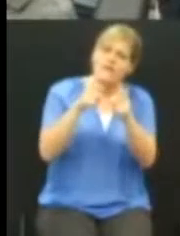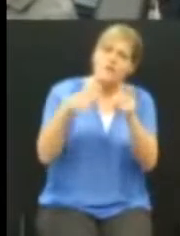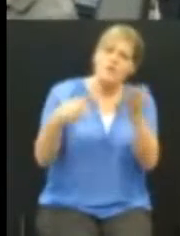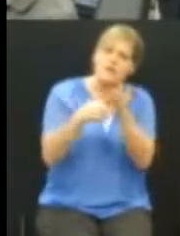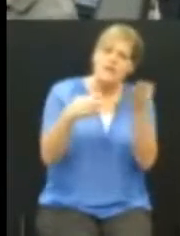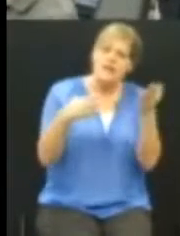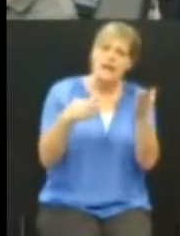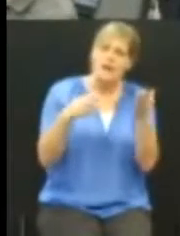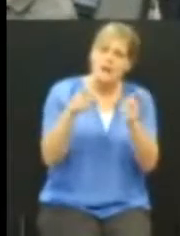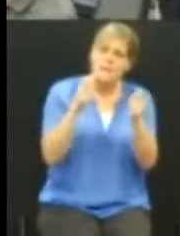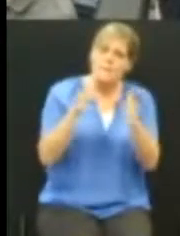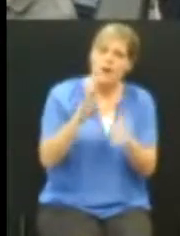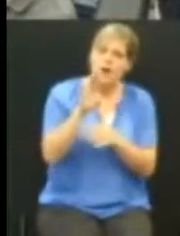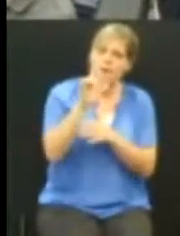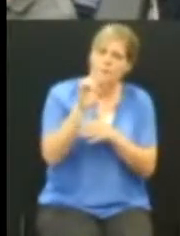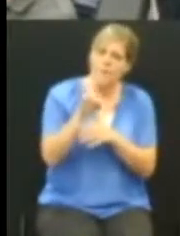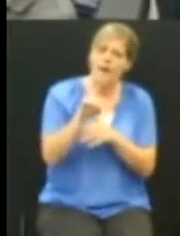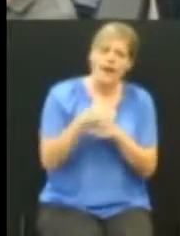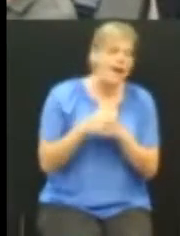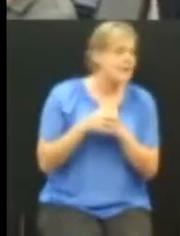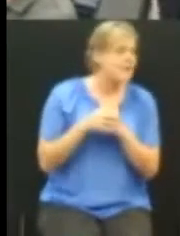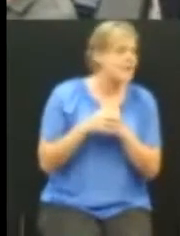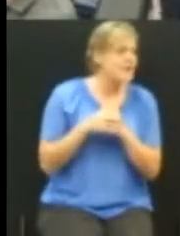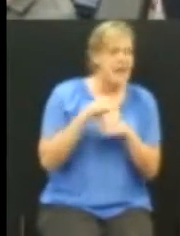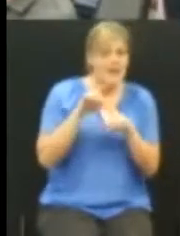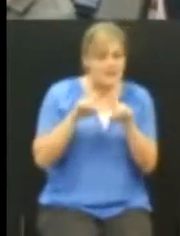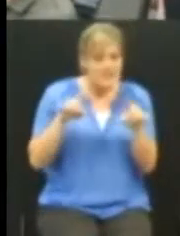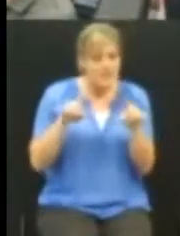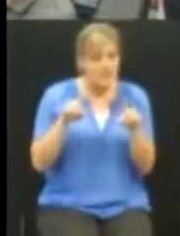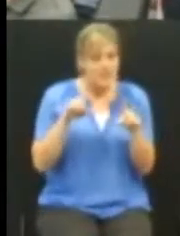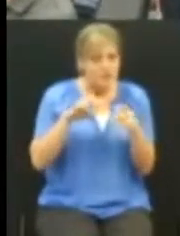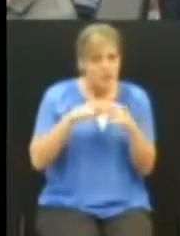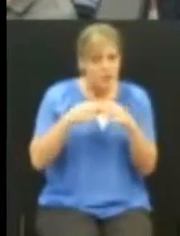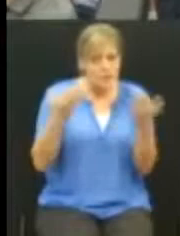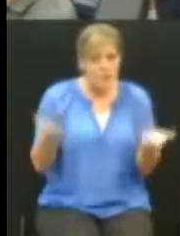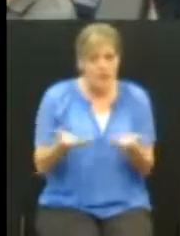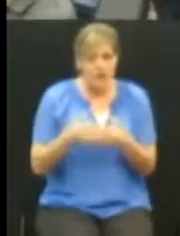law, Mayor Vlad. Thank you very much, Nikki Taysu.